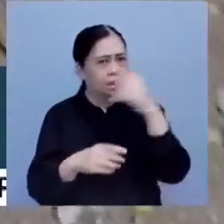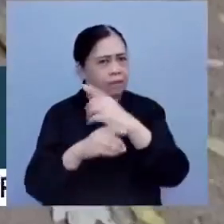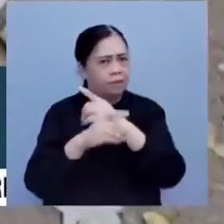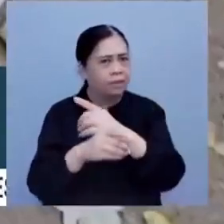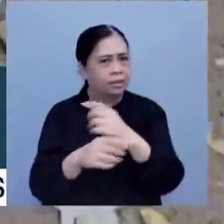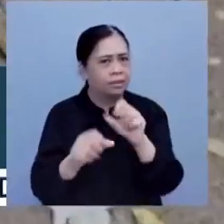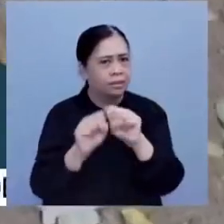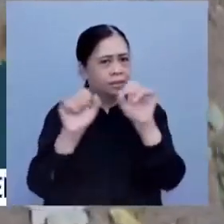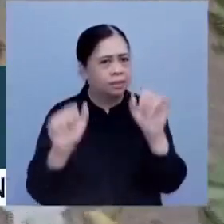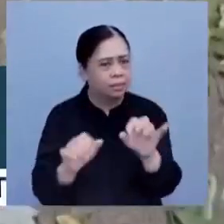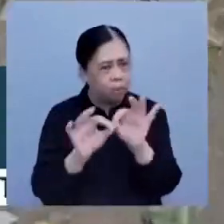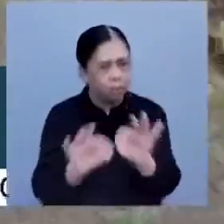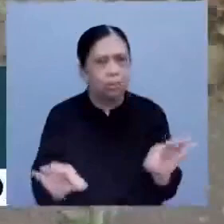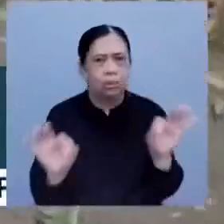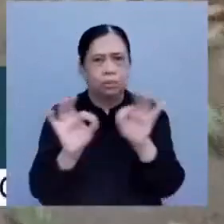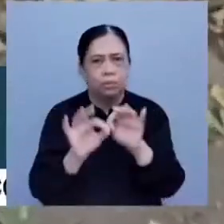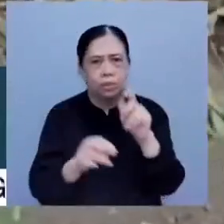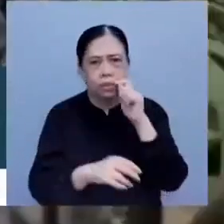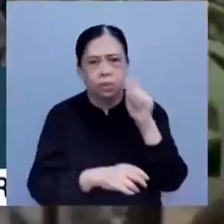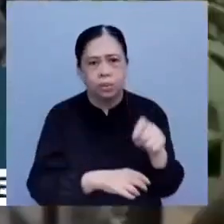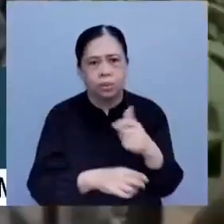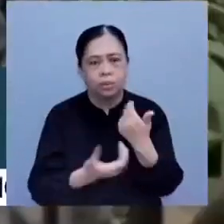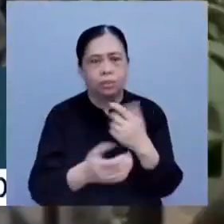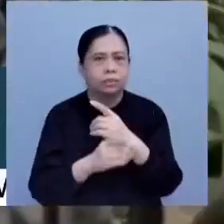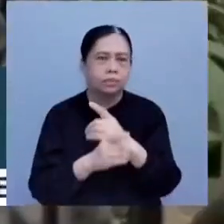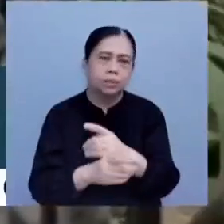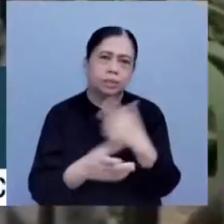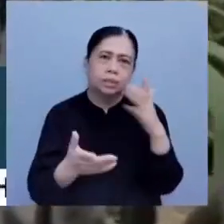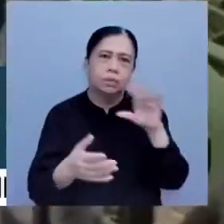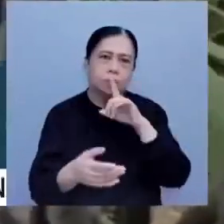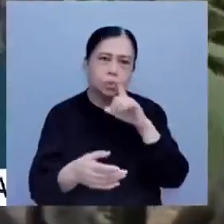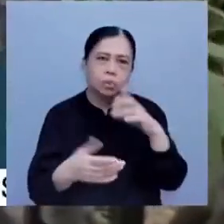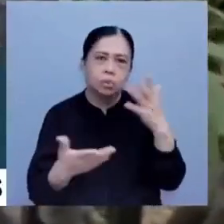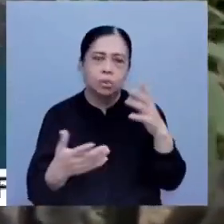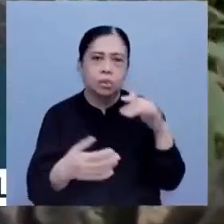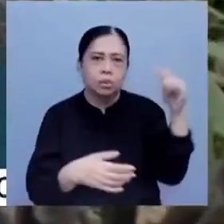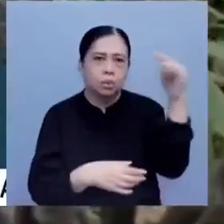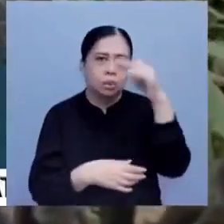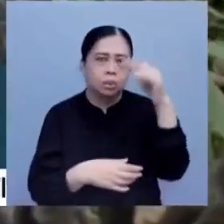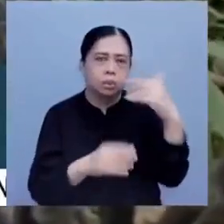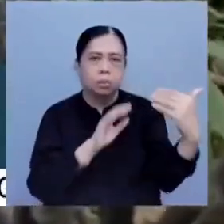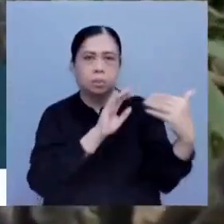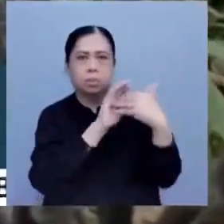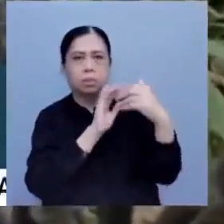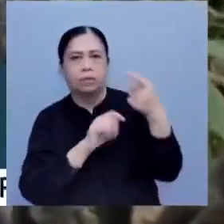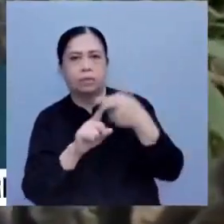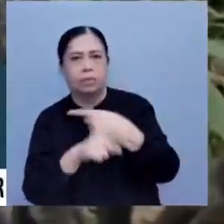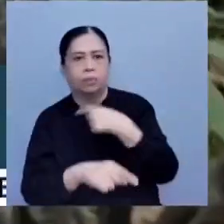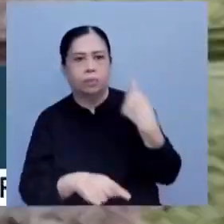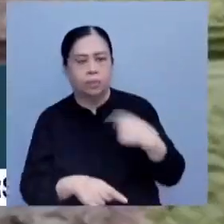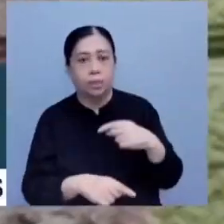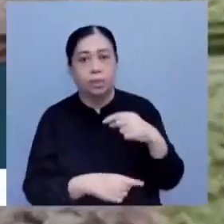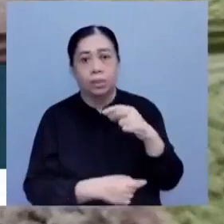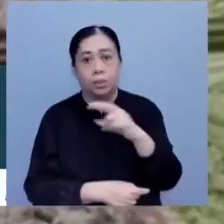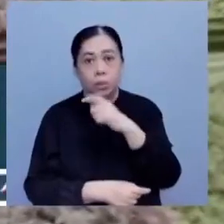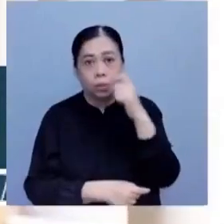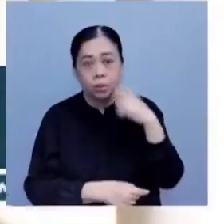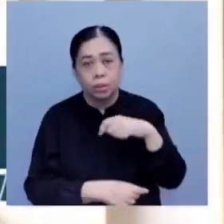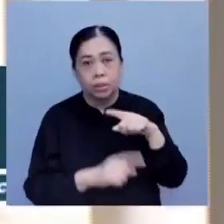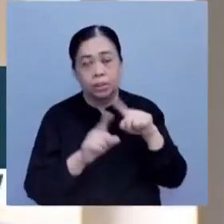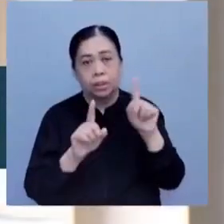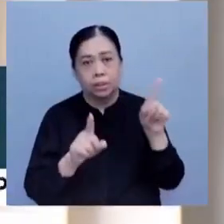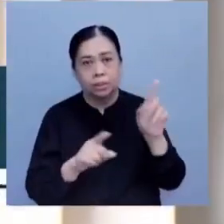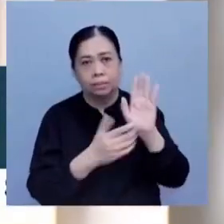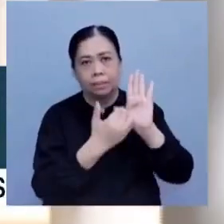are crucial for Ukraine to defend itself from Russia's air attacks. The Ukrainian leader recently returned from a visit to the U.S. and